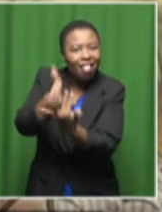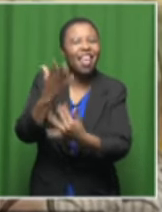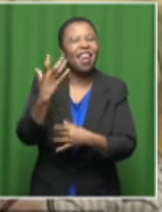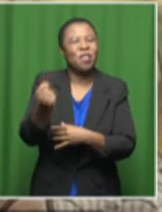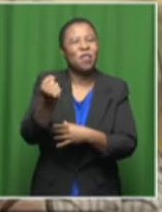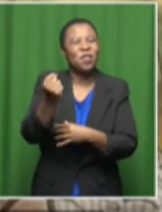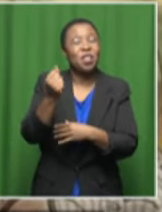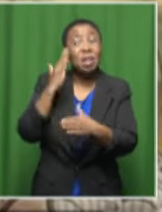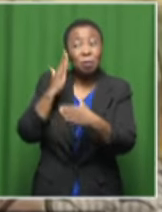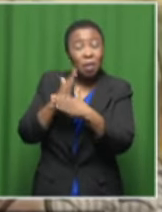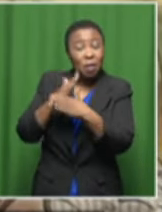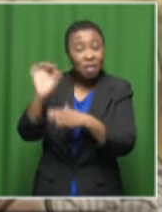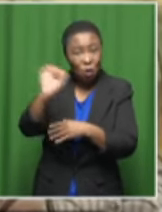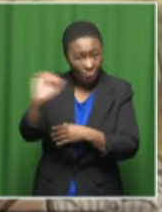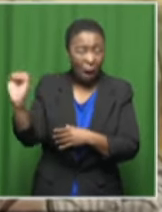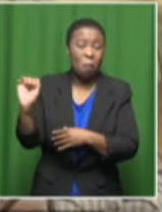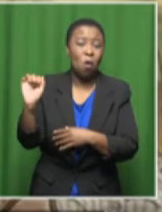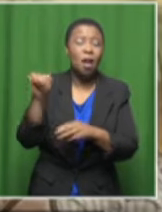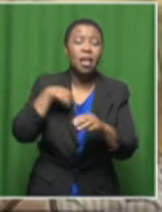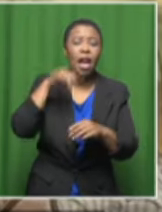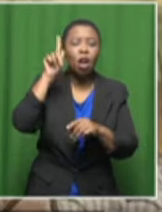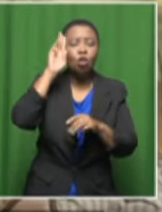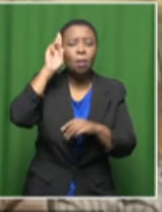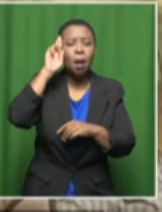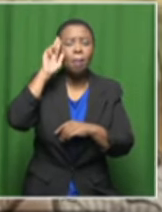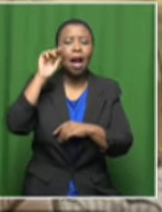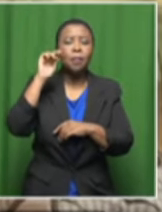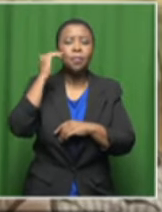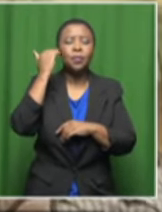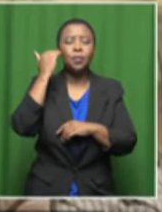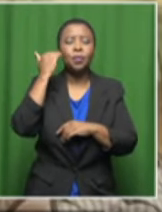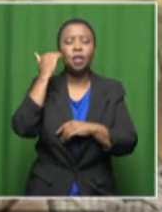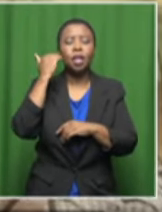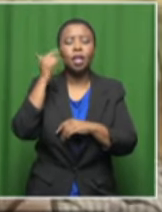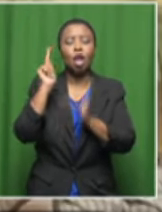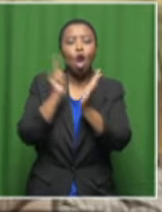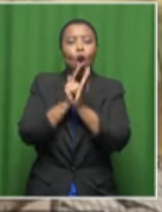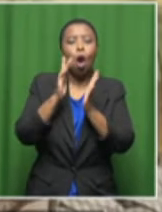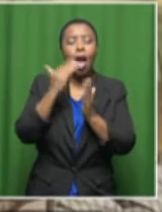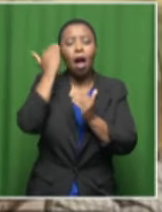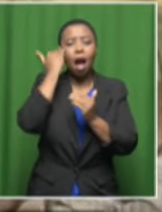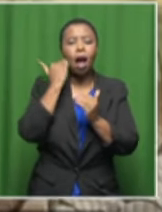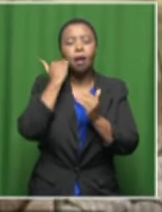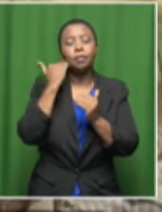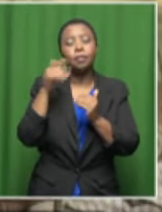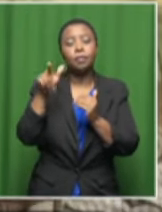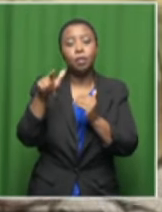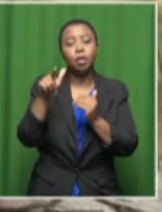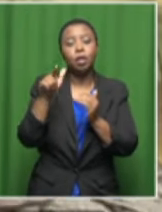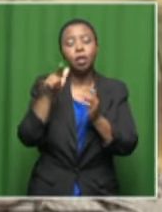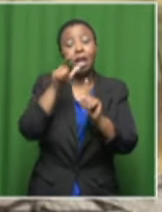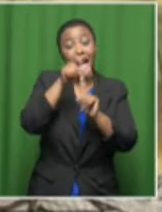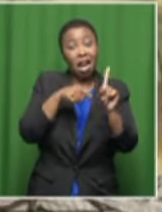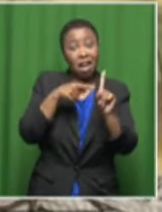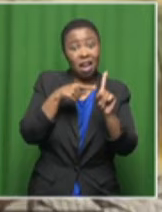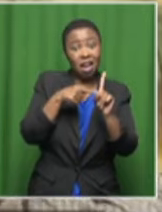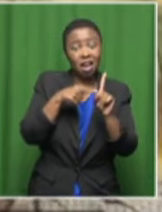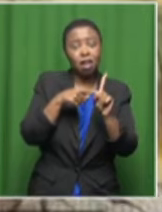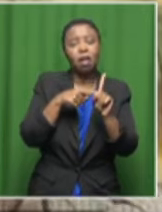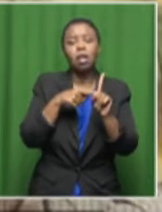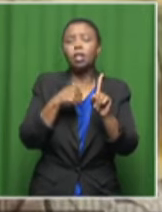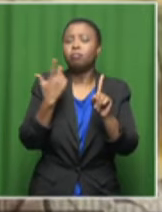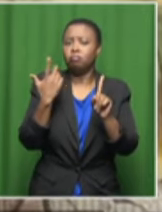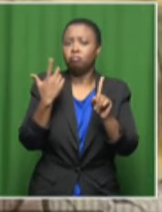work. I remember that advocate Akraman also indicated that there was a time when they were busy with these